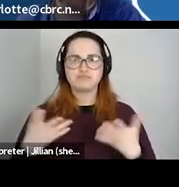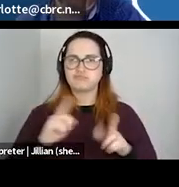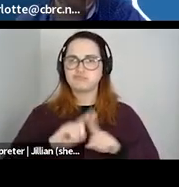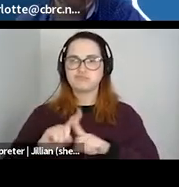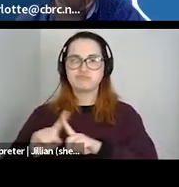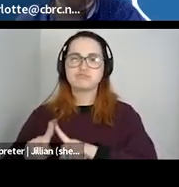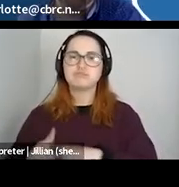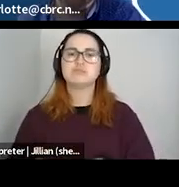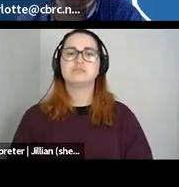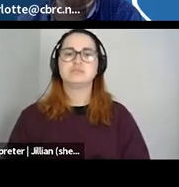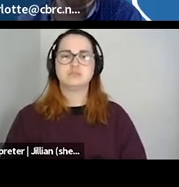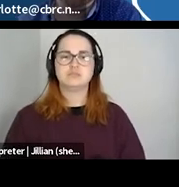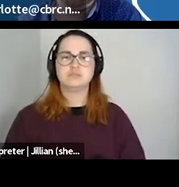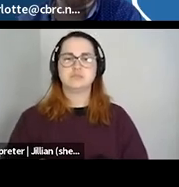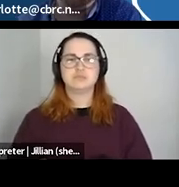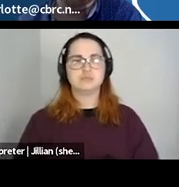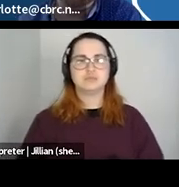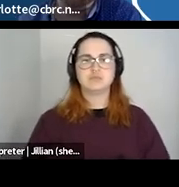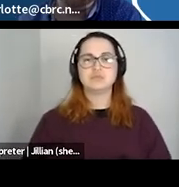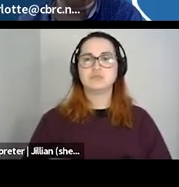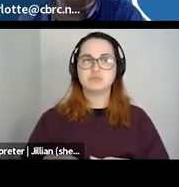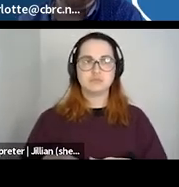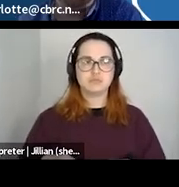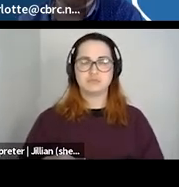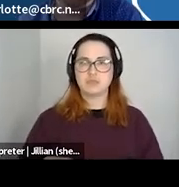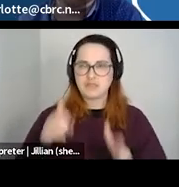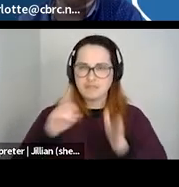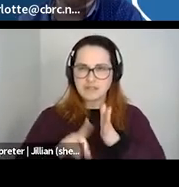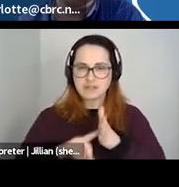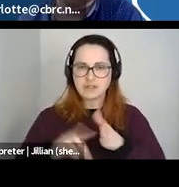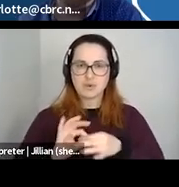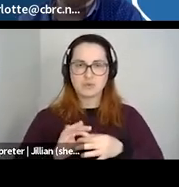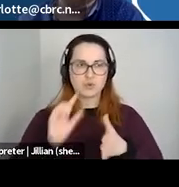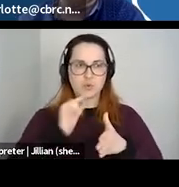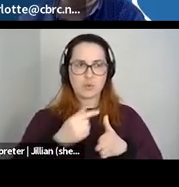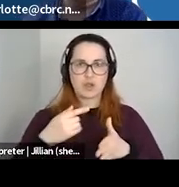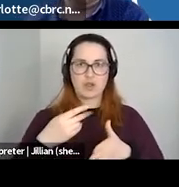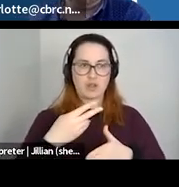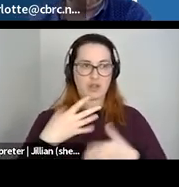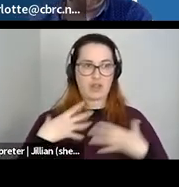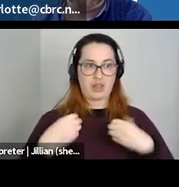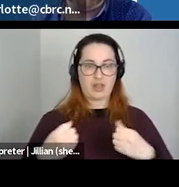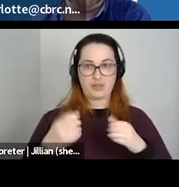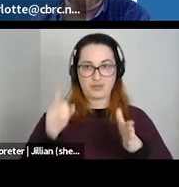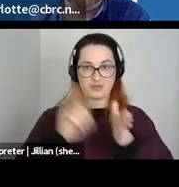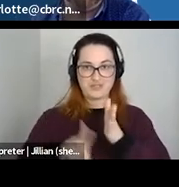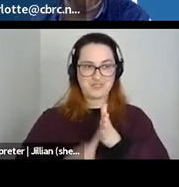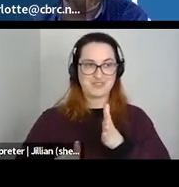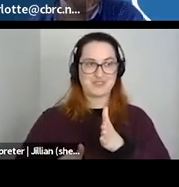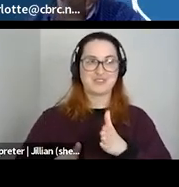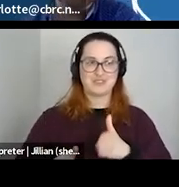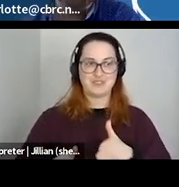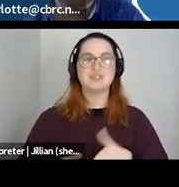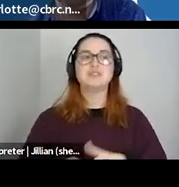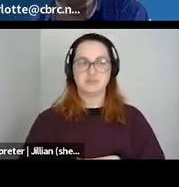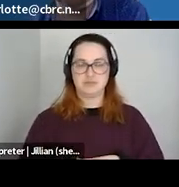investigators, which is focused on queer health research, and Do You Mind, which is focused on mental health. We